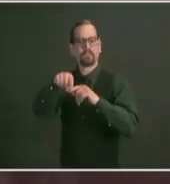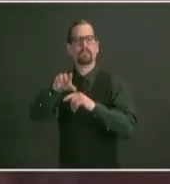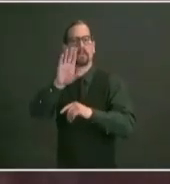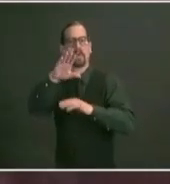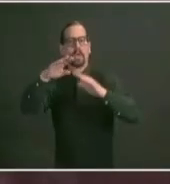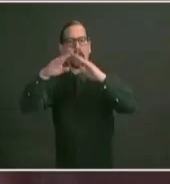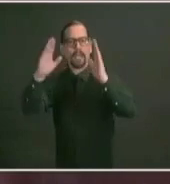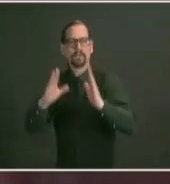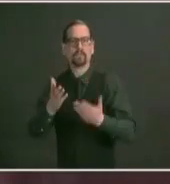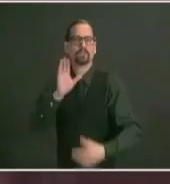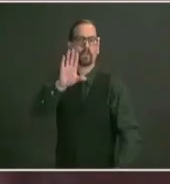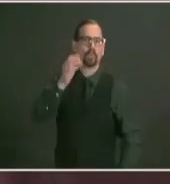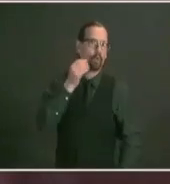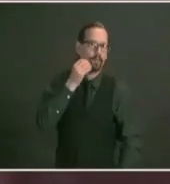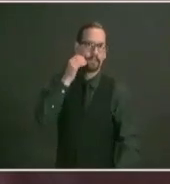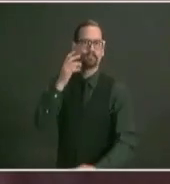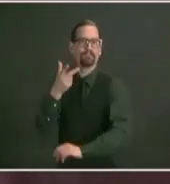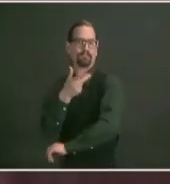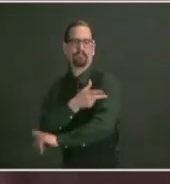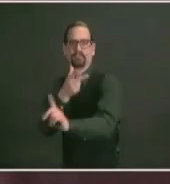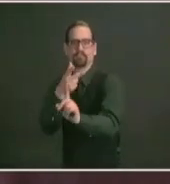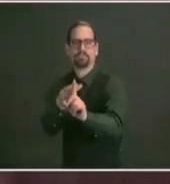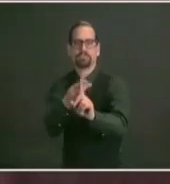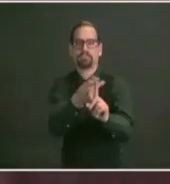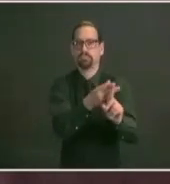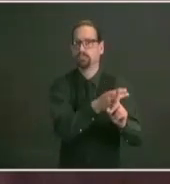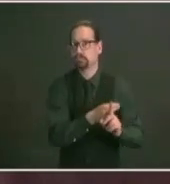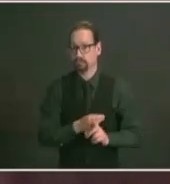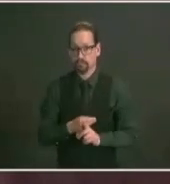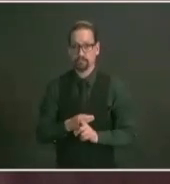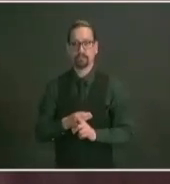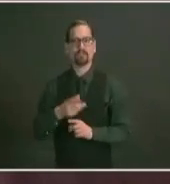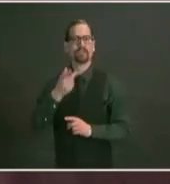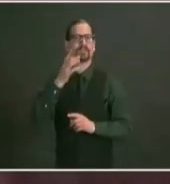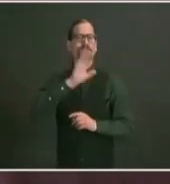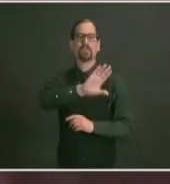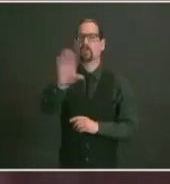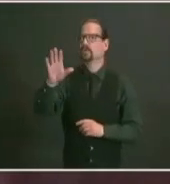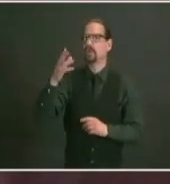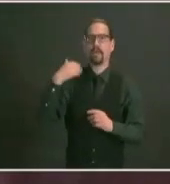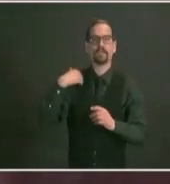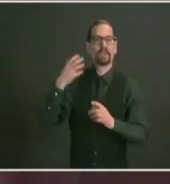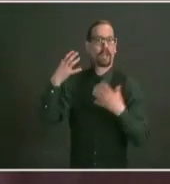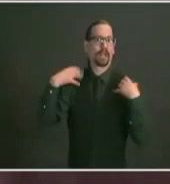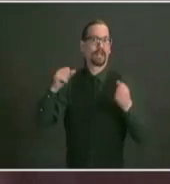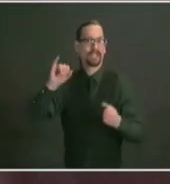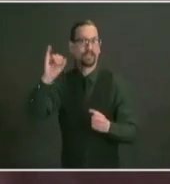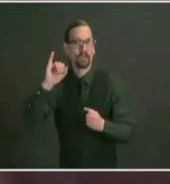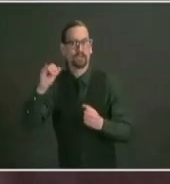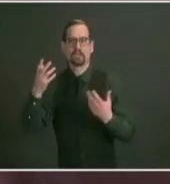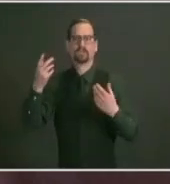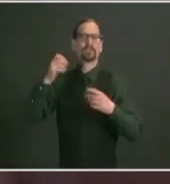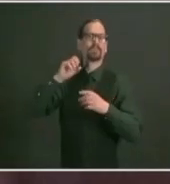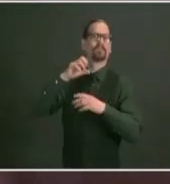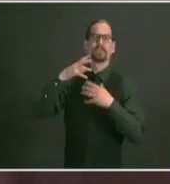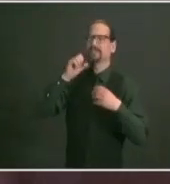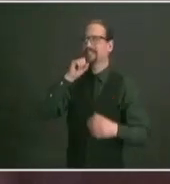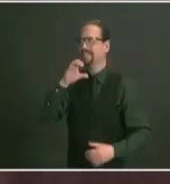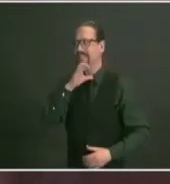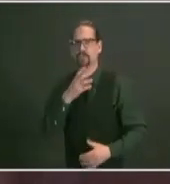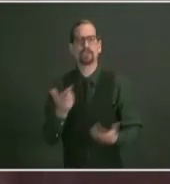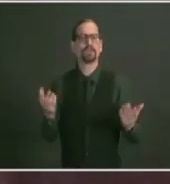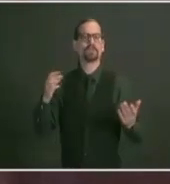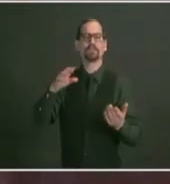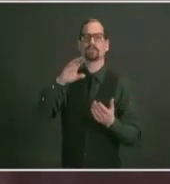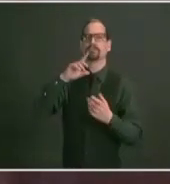office of healthy aging health insurers senior centers health care providers and others to collect this information